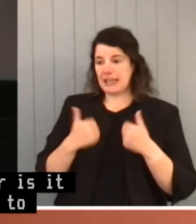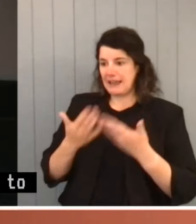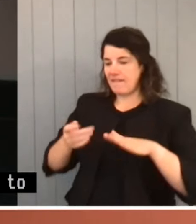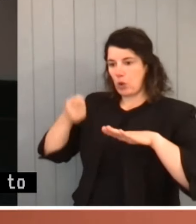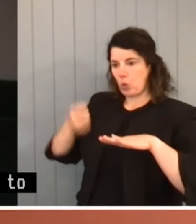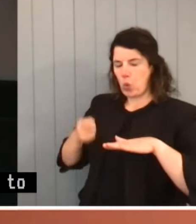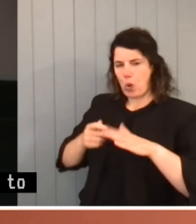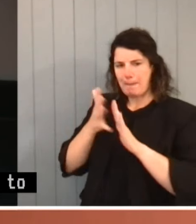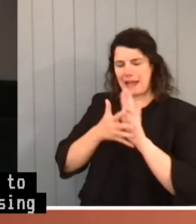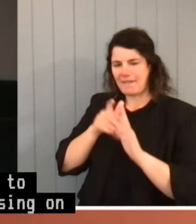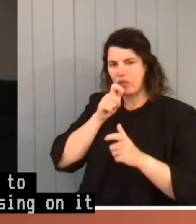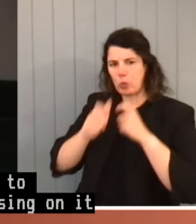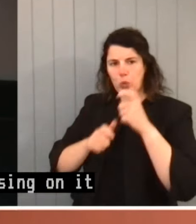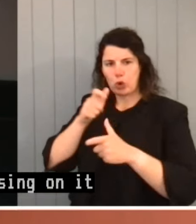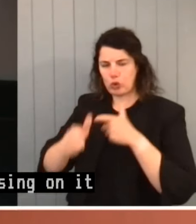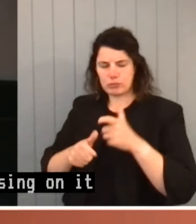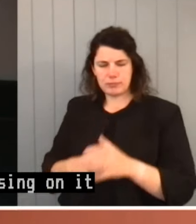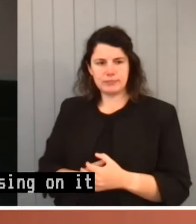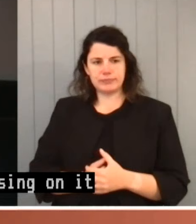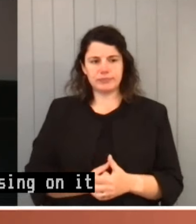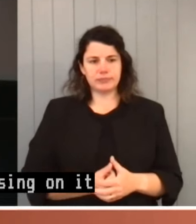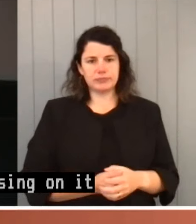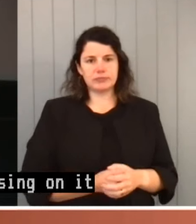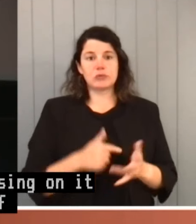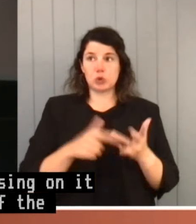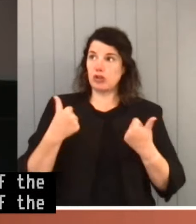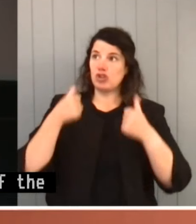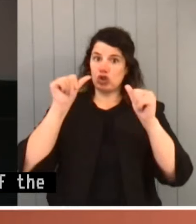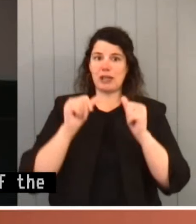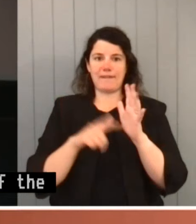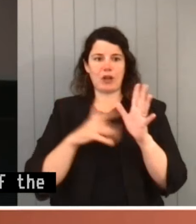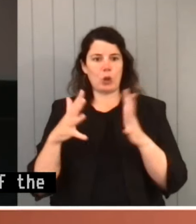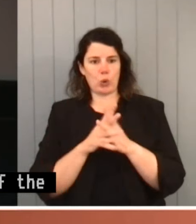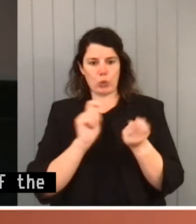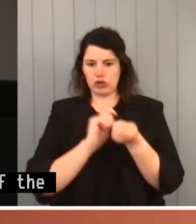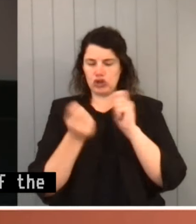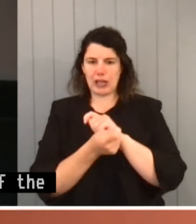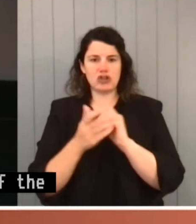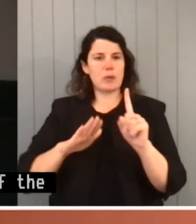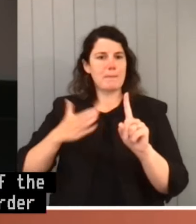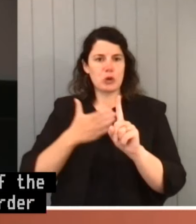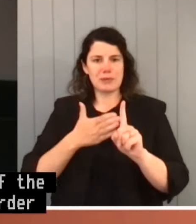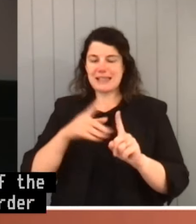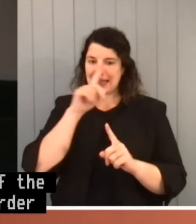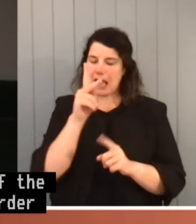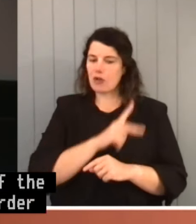words of the statute will not bear in order to achieve some laudable social purpose. They cannot rewrite the law.